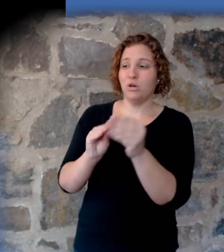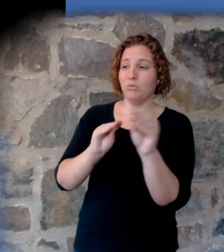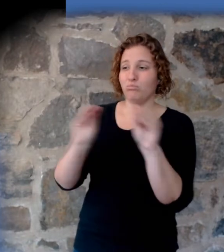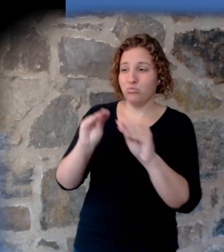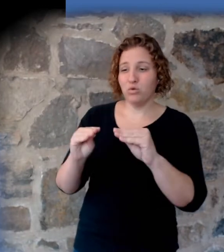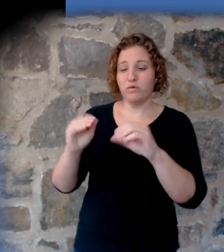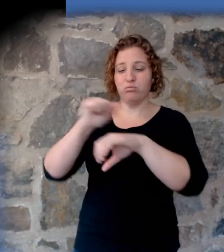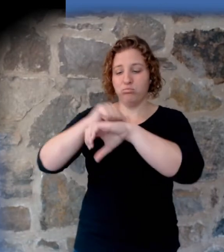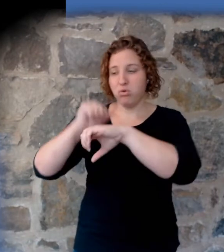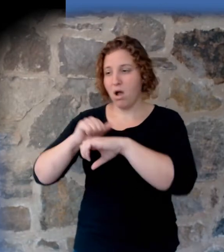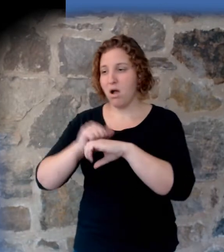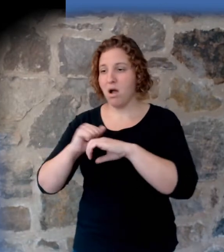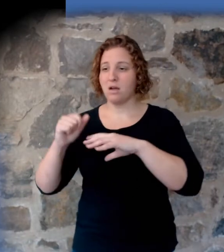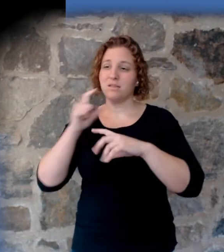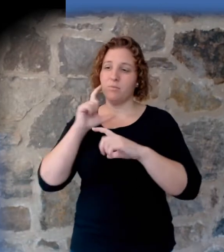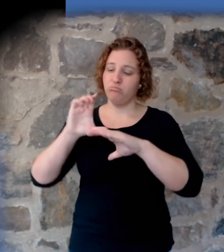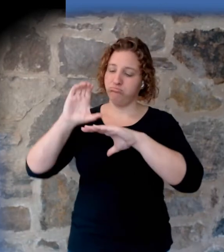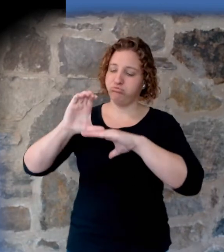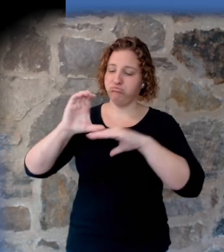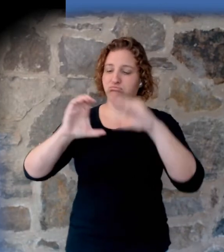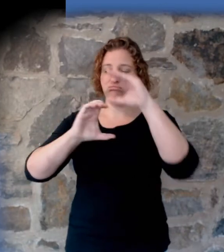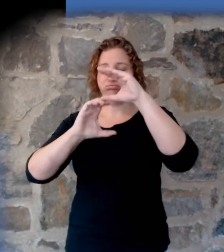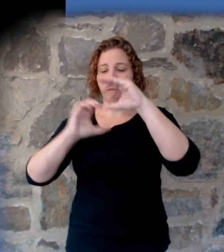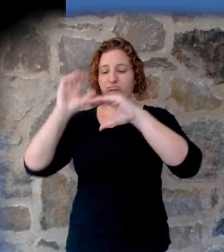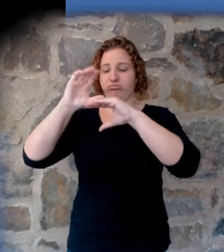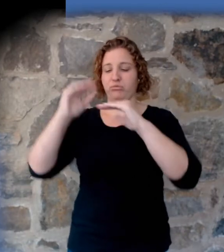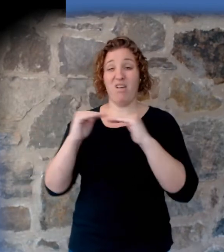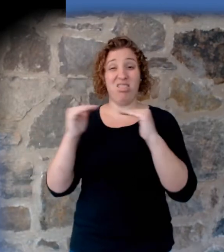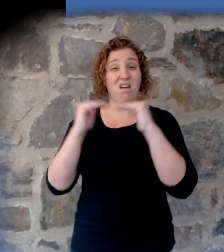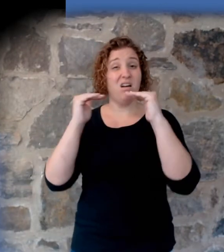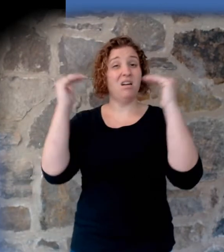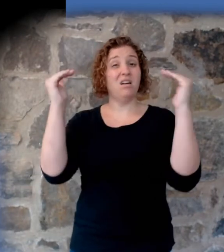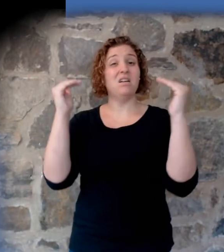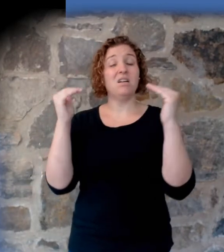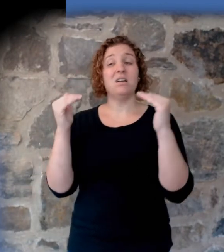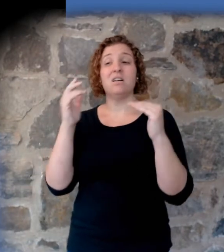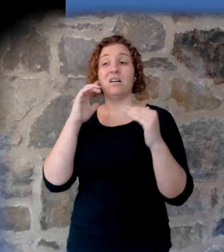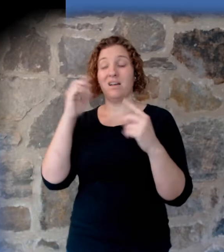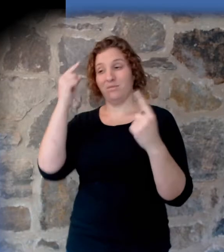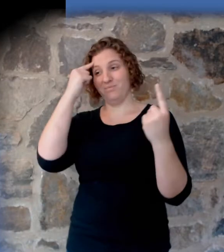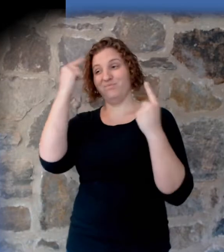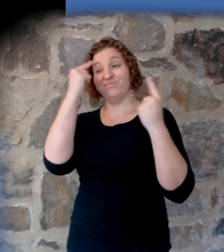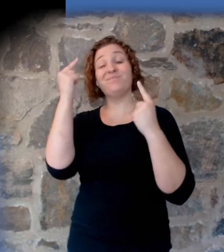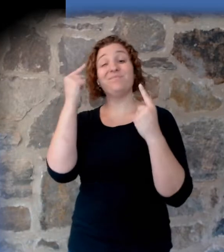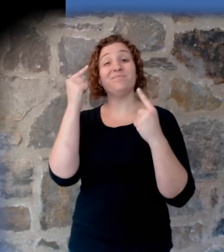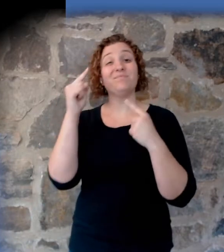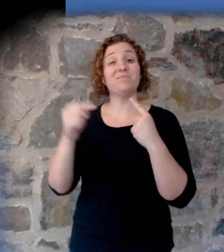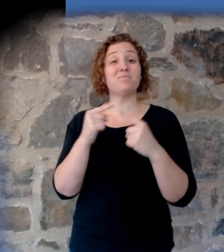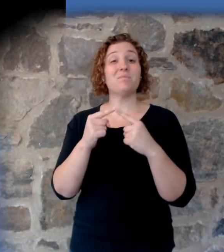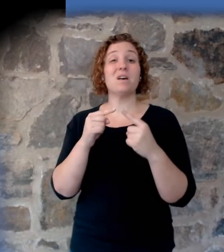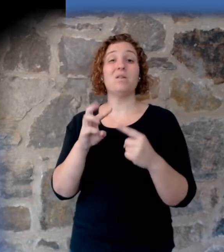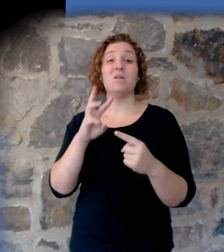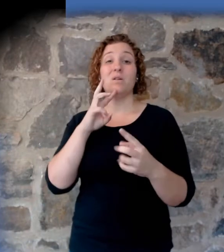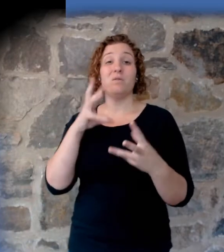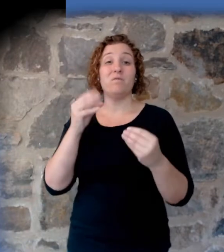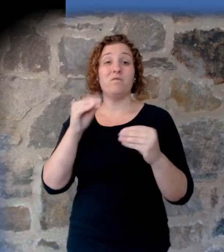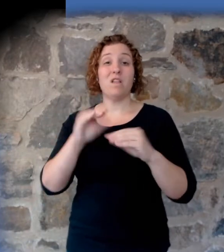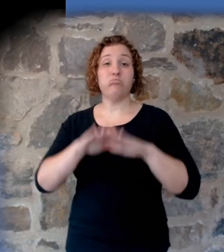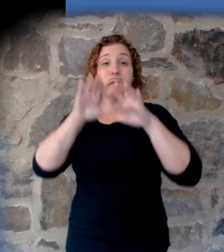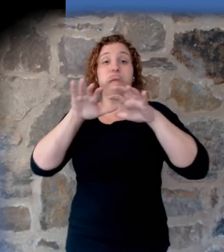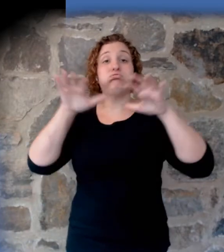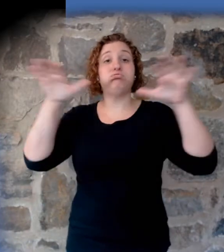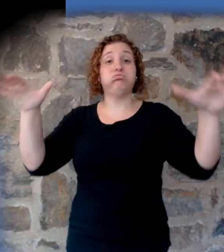thicknesses of layers and calling our minds to think about a global flood. The conventional